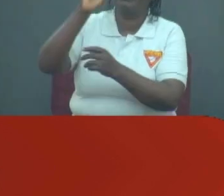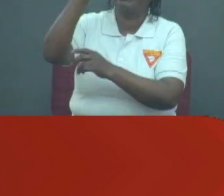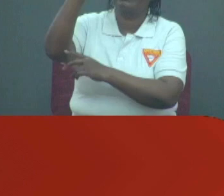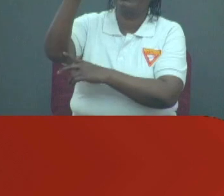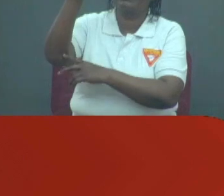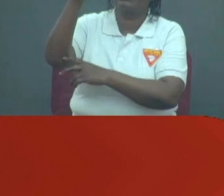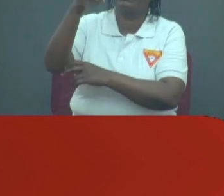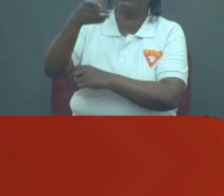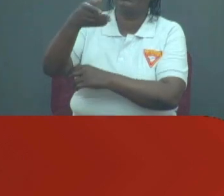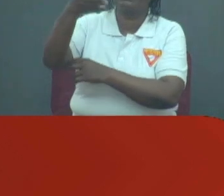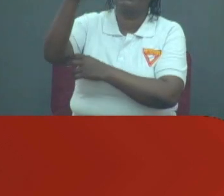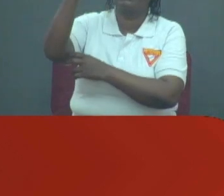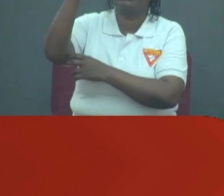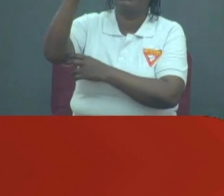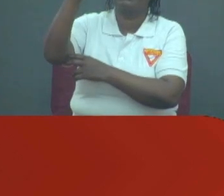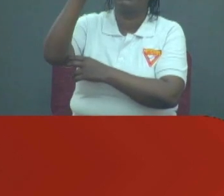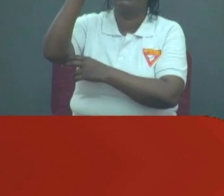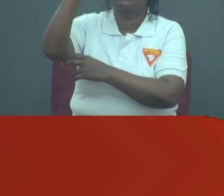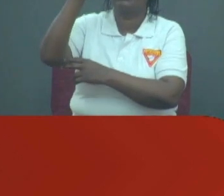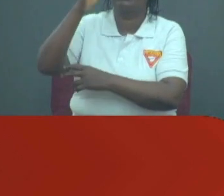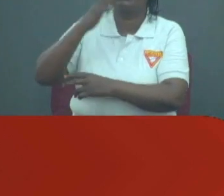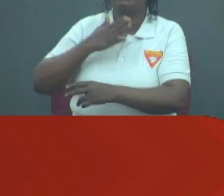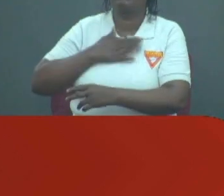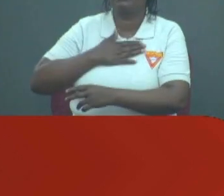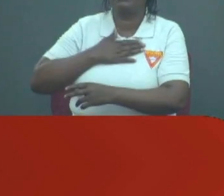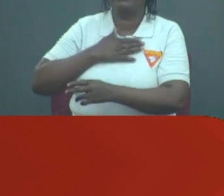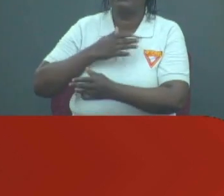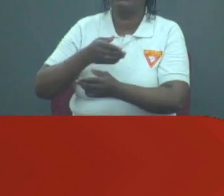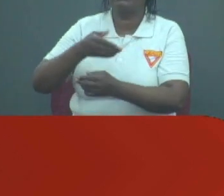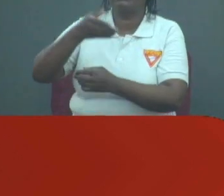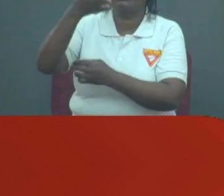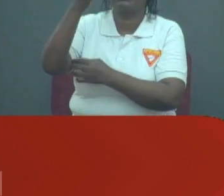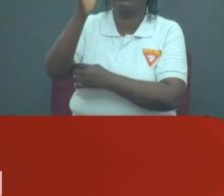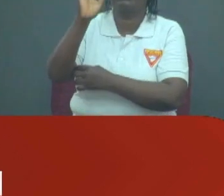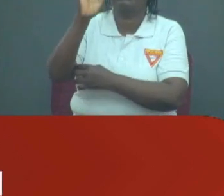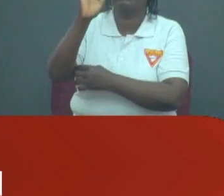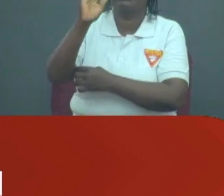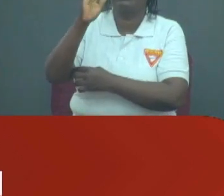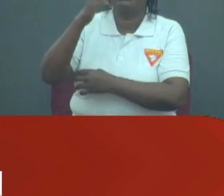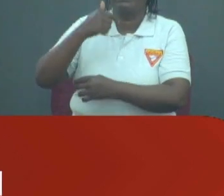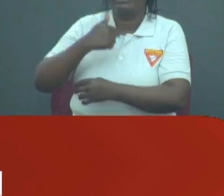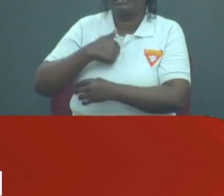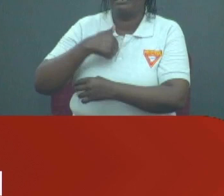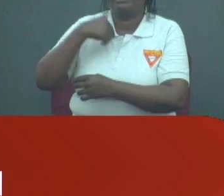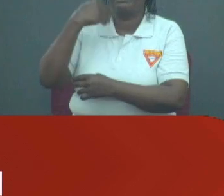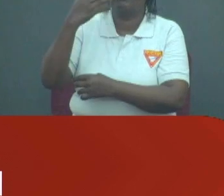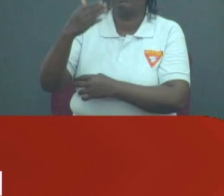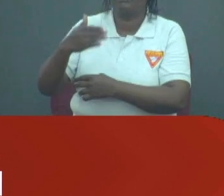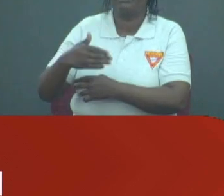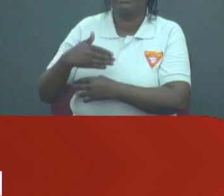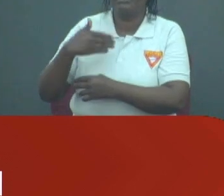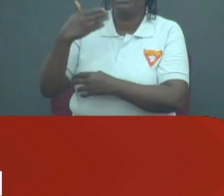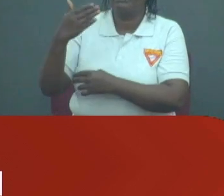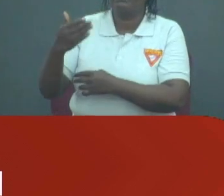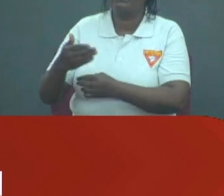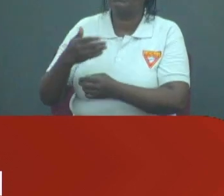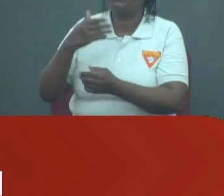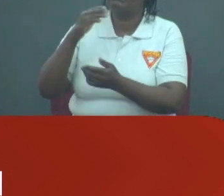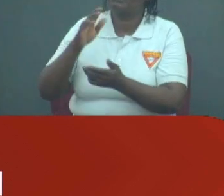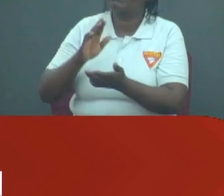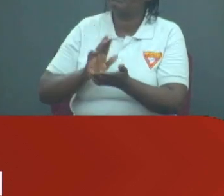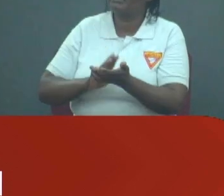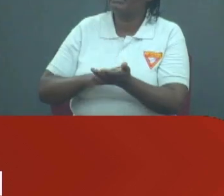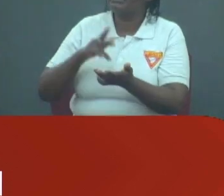Oh God, you are my God, and I will